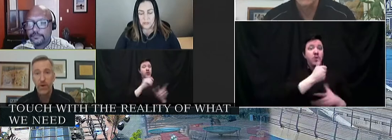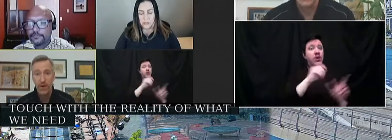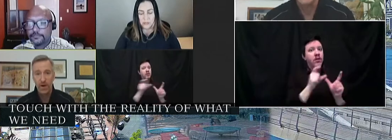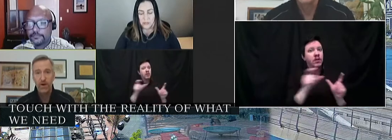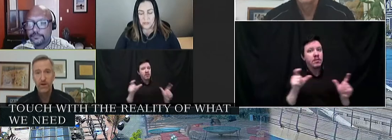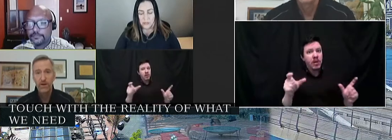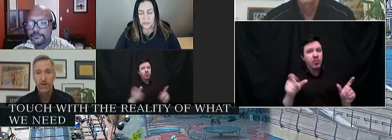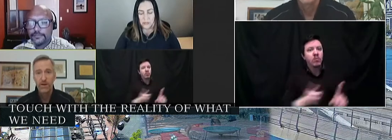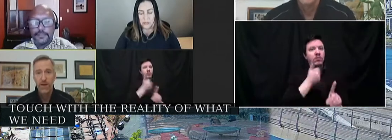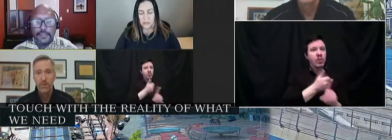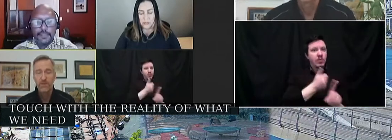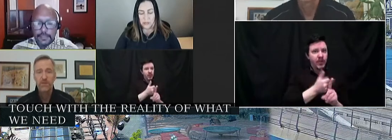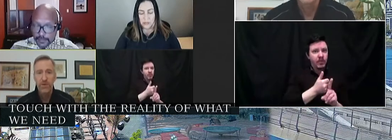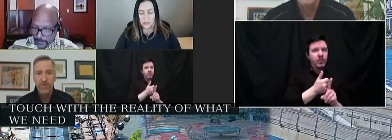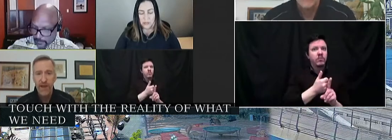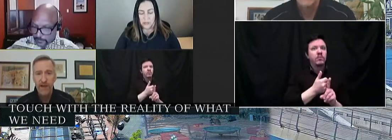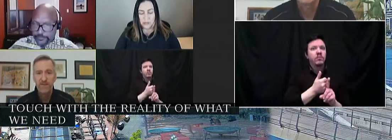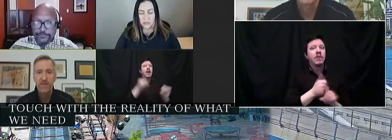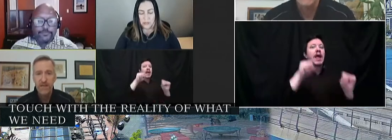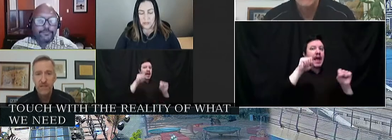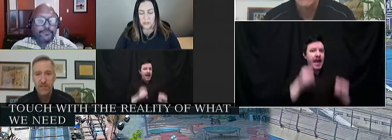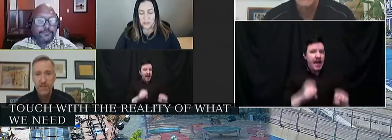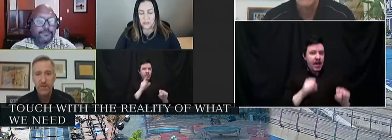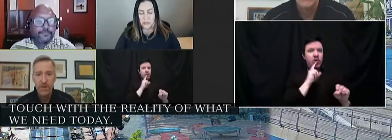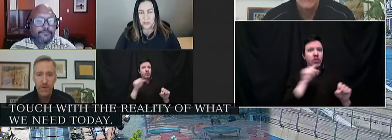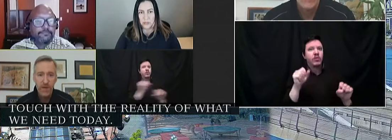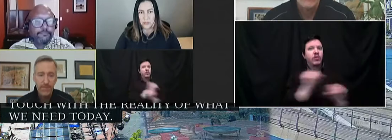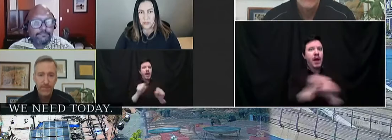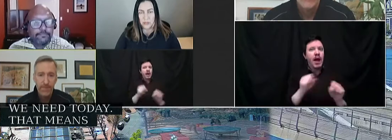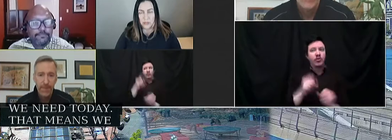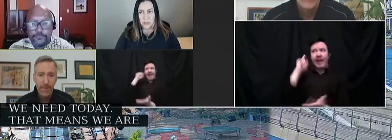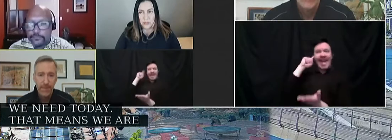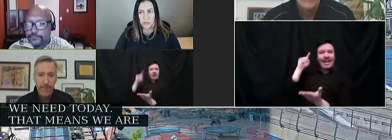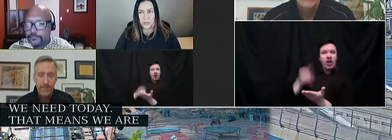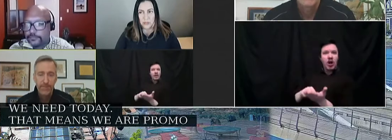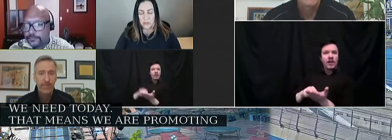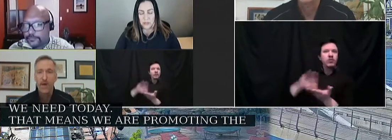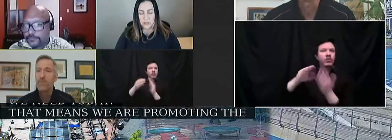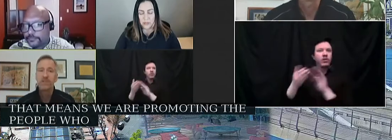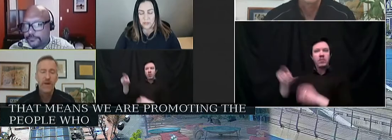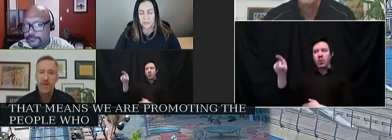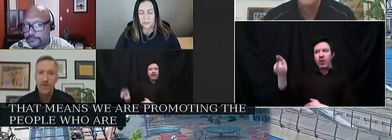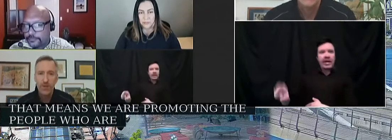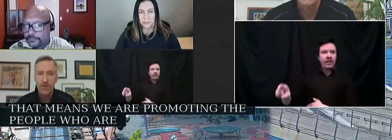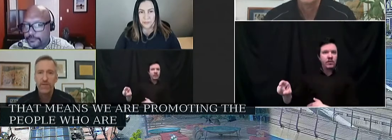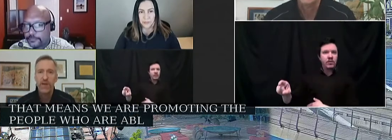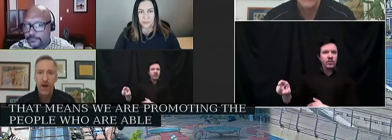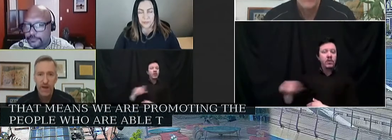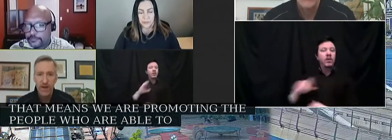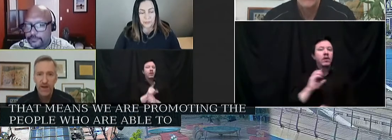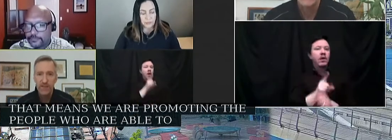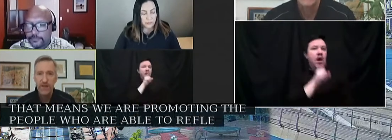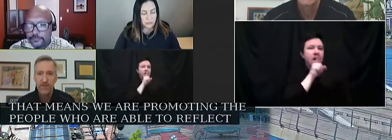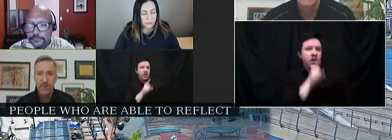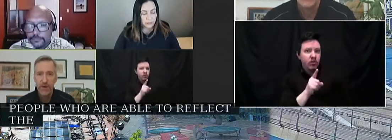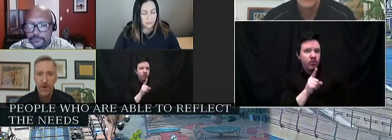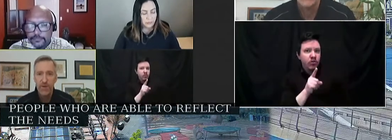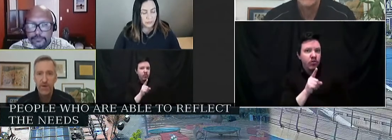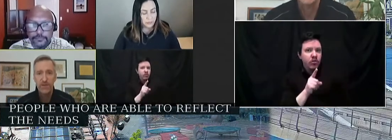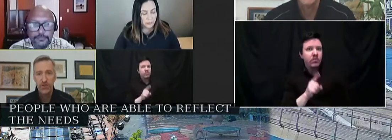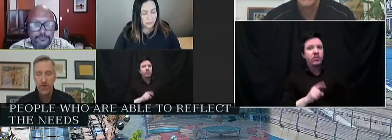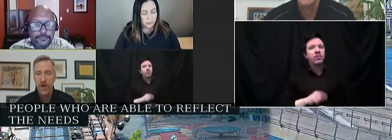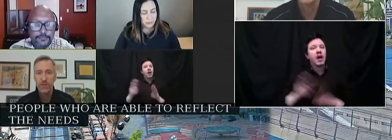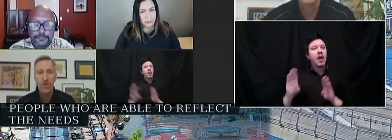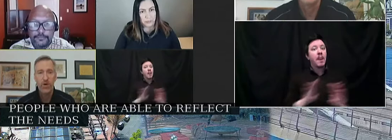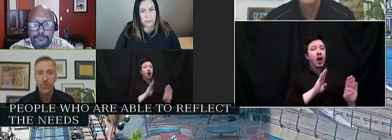who are able to reflect the needs of the community. That means making sure that the conduct of the